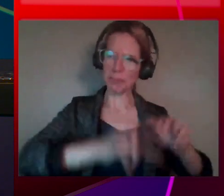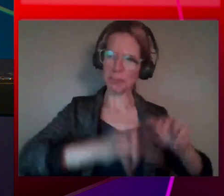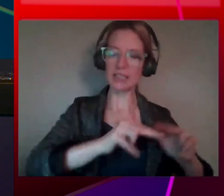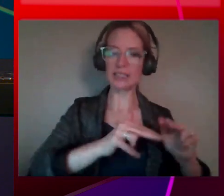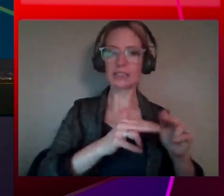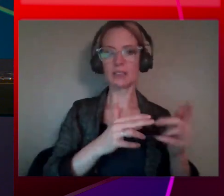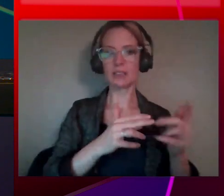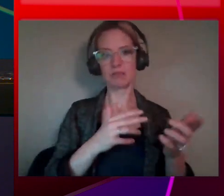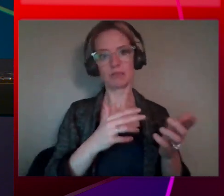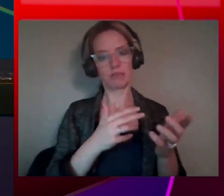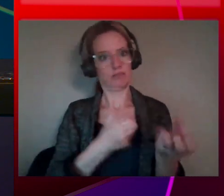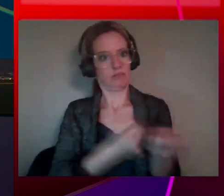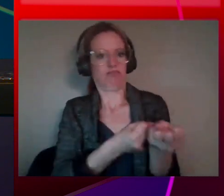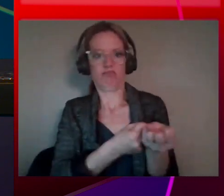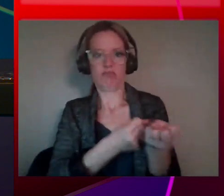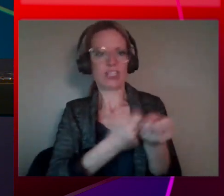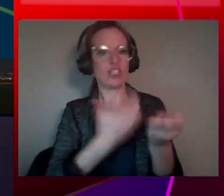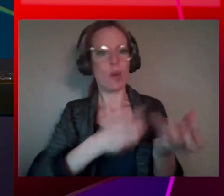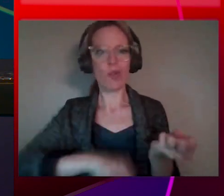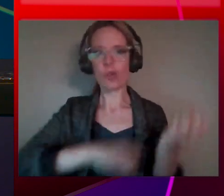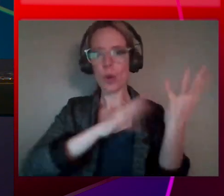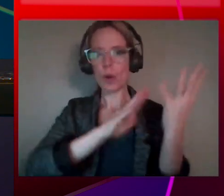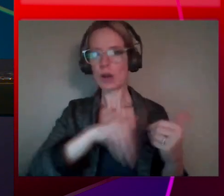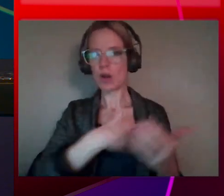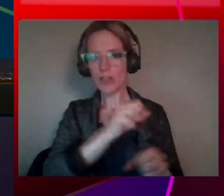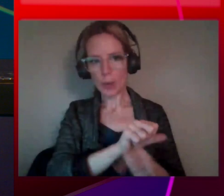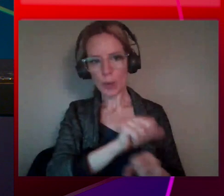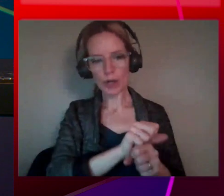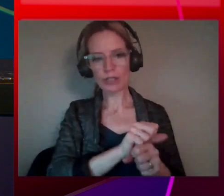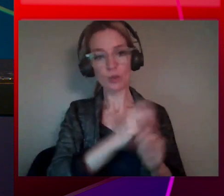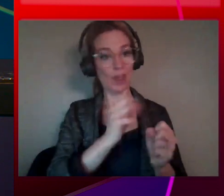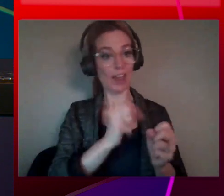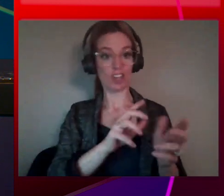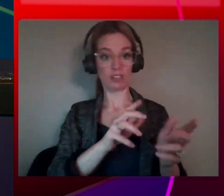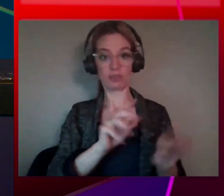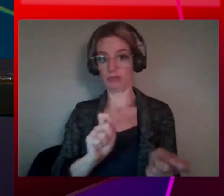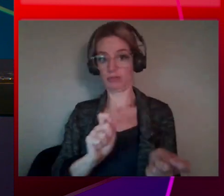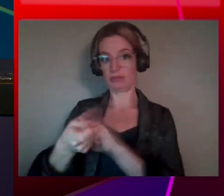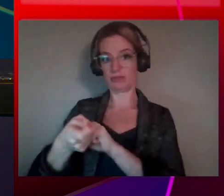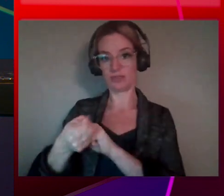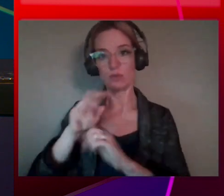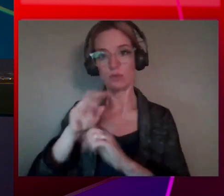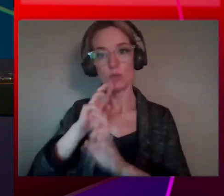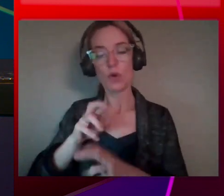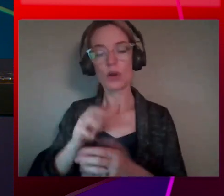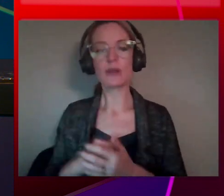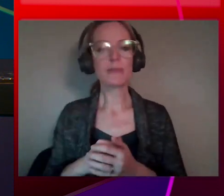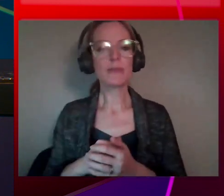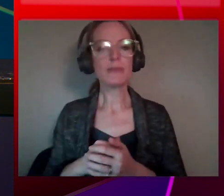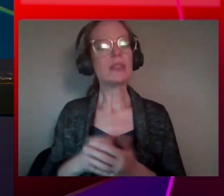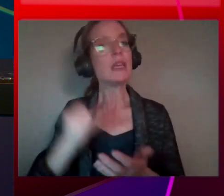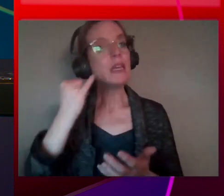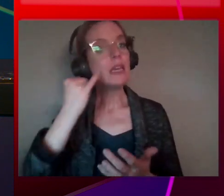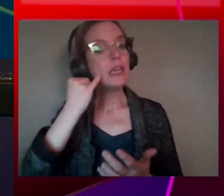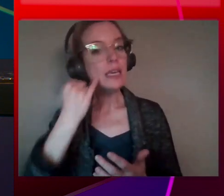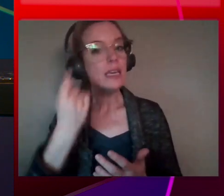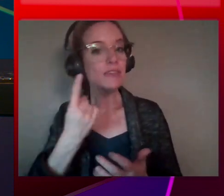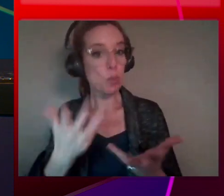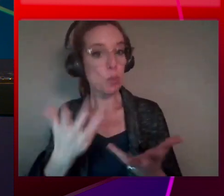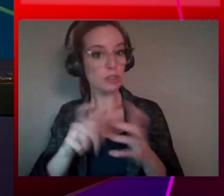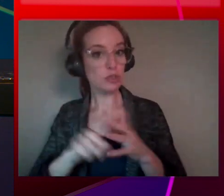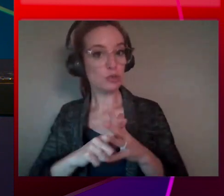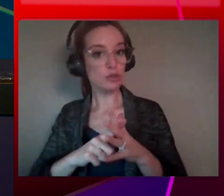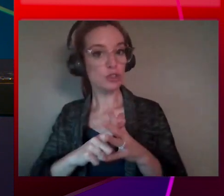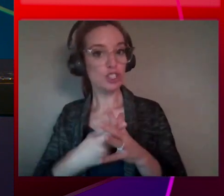provides an easy way in. And the other thing I want to kind of mention for anybody who wants to start from scratch, equally easy, right? Because